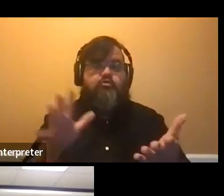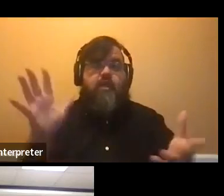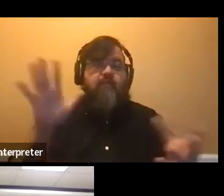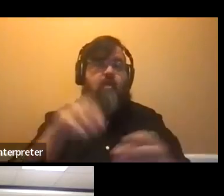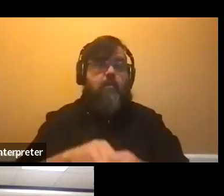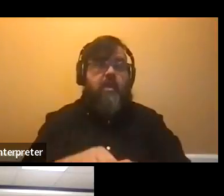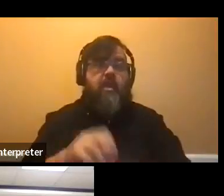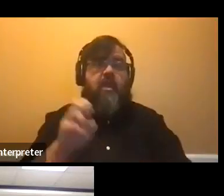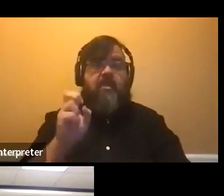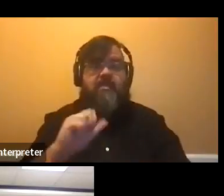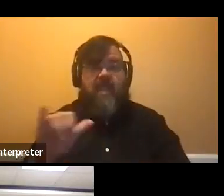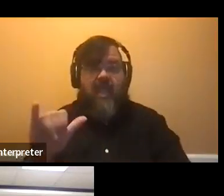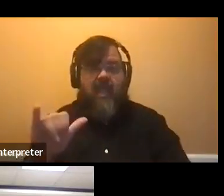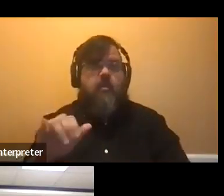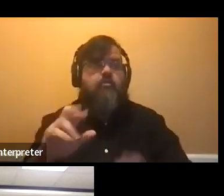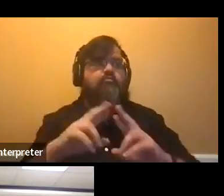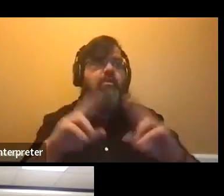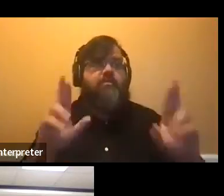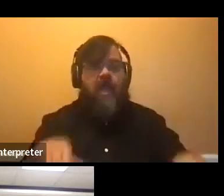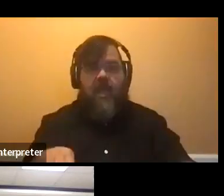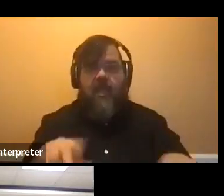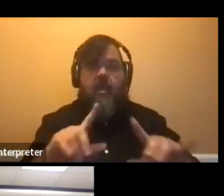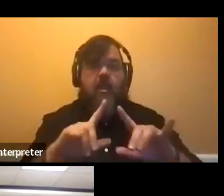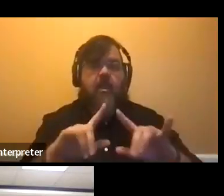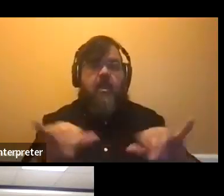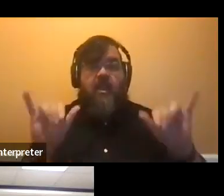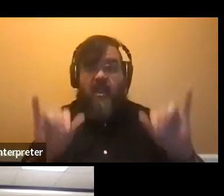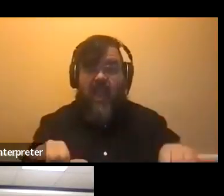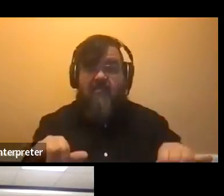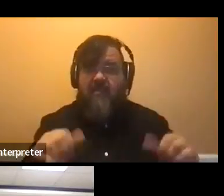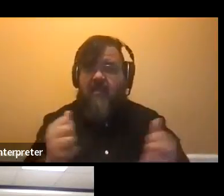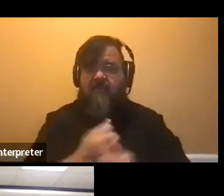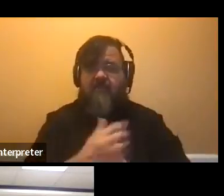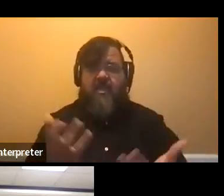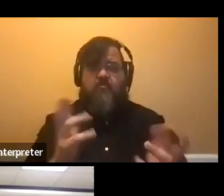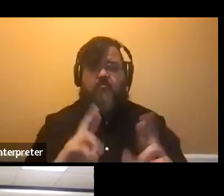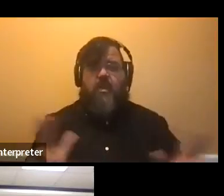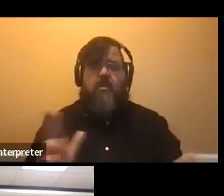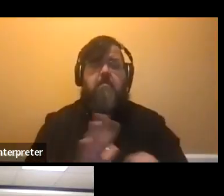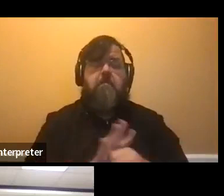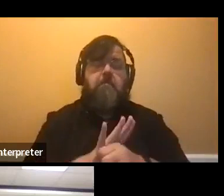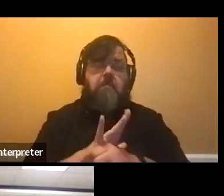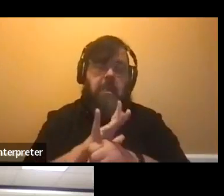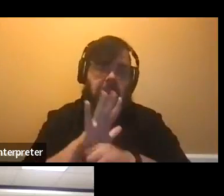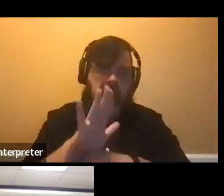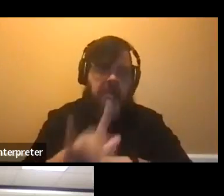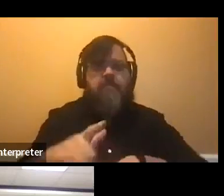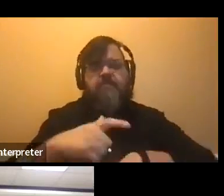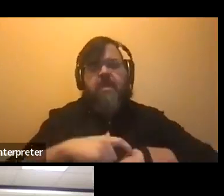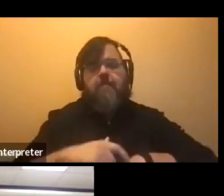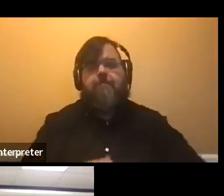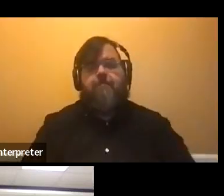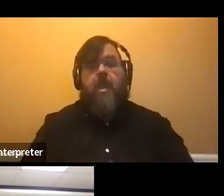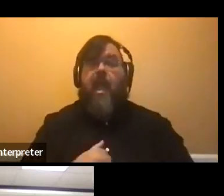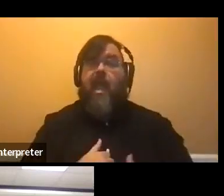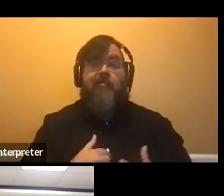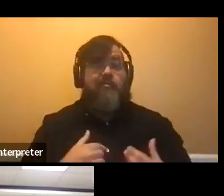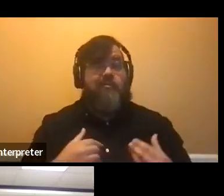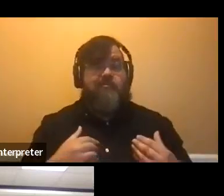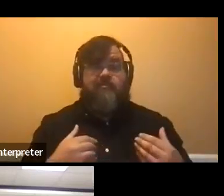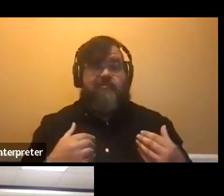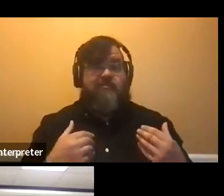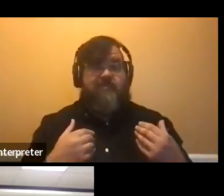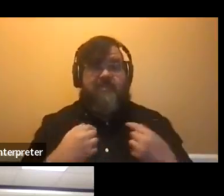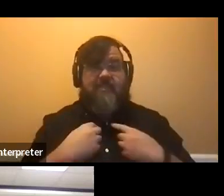your essay, everything that's required to apply for honors. You want to make sure you're giving yourself ample time. And that's just, I would give that advice to students for,